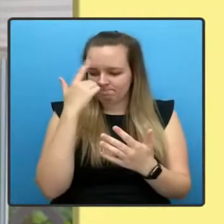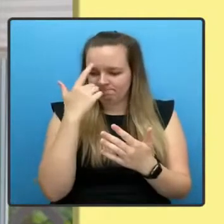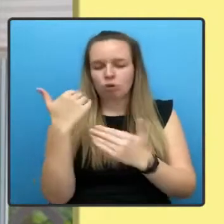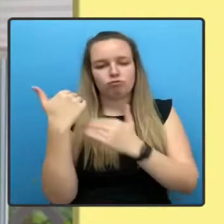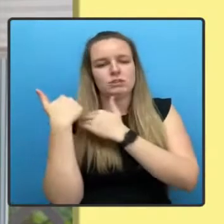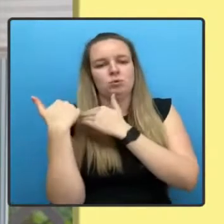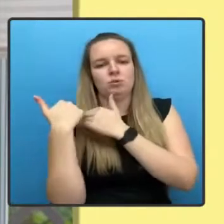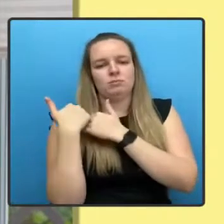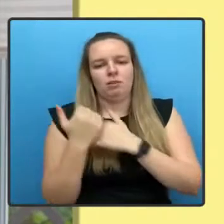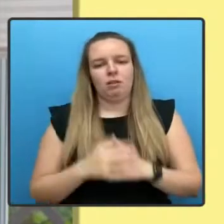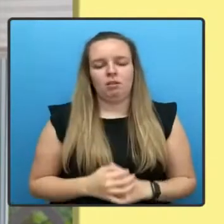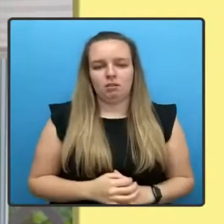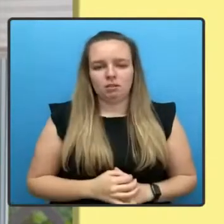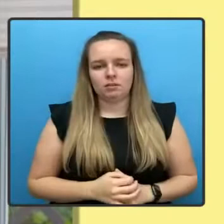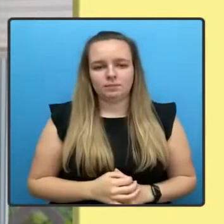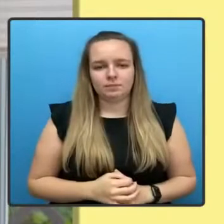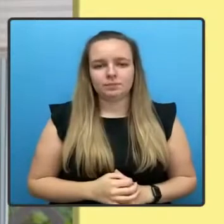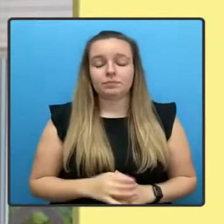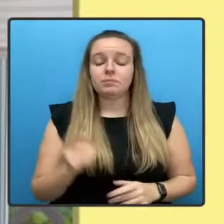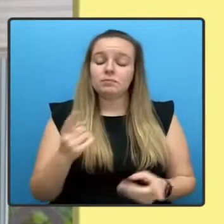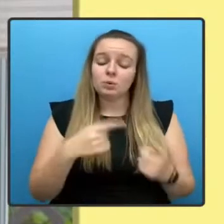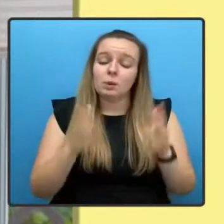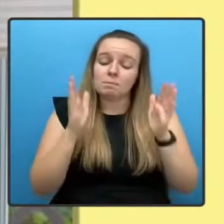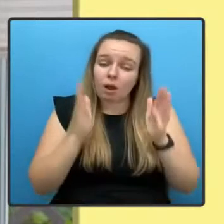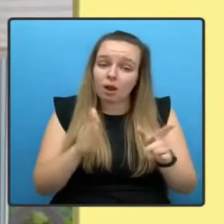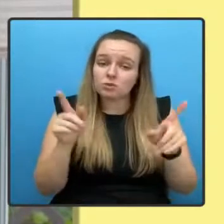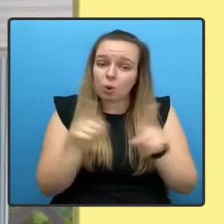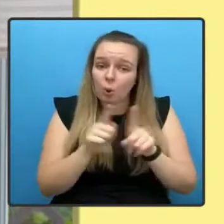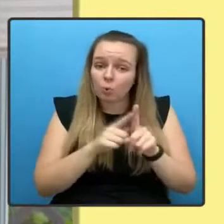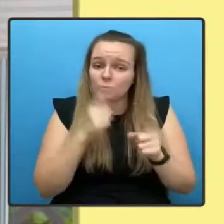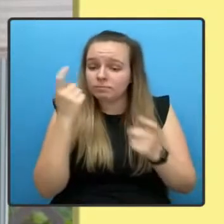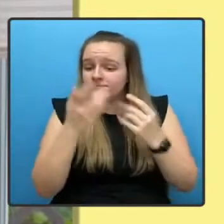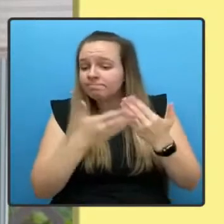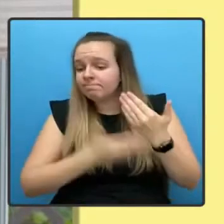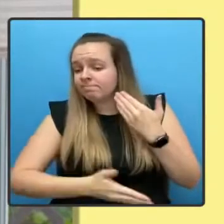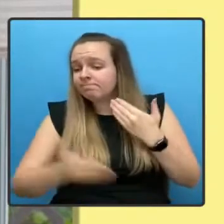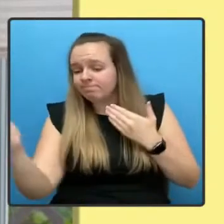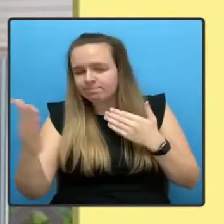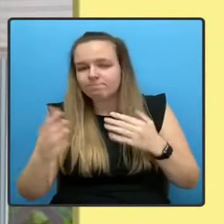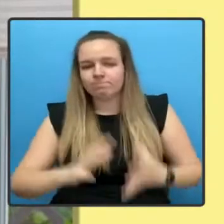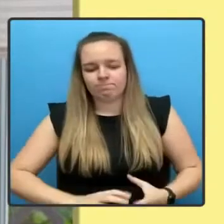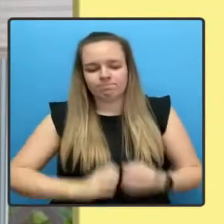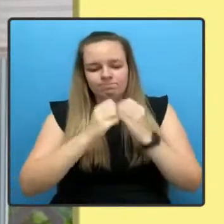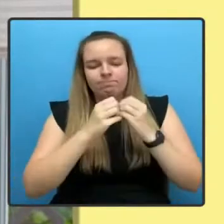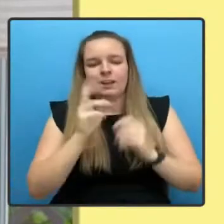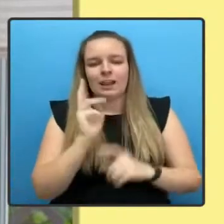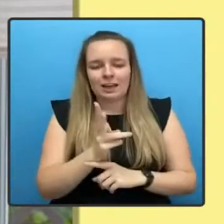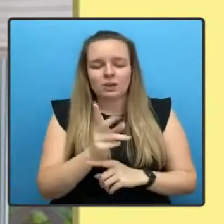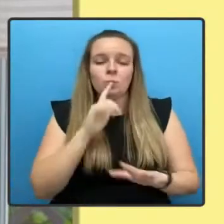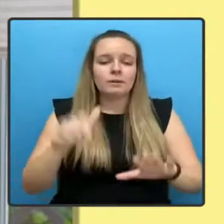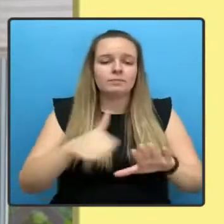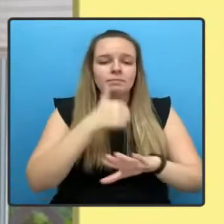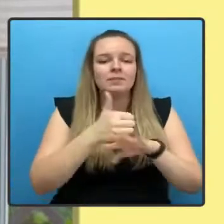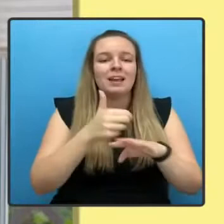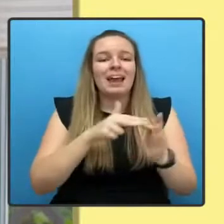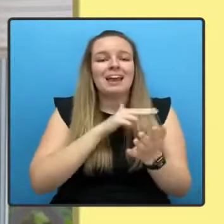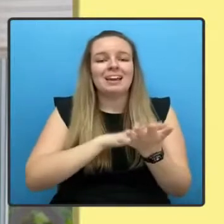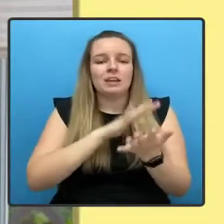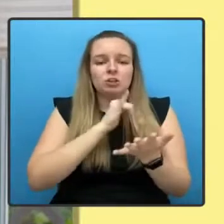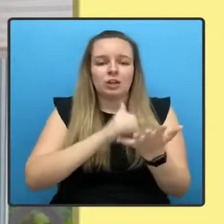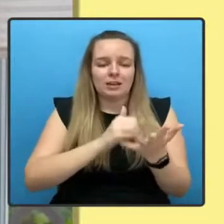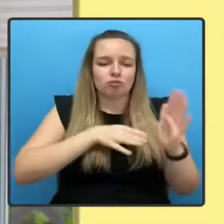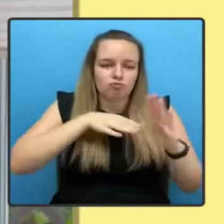we must also look ahead and rebuild. So we are implementing an NHS recovery plan. It will be supported by